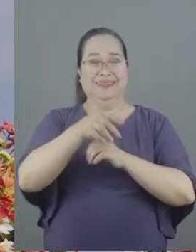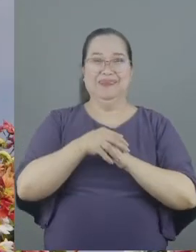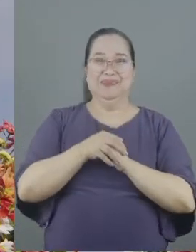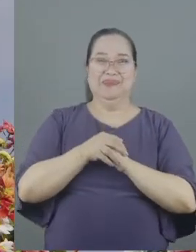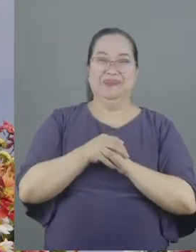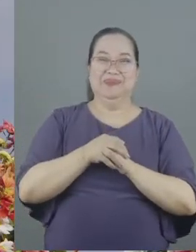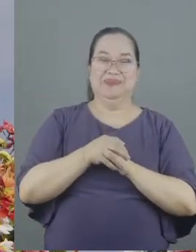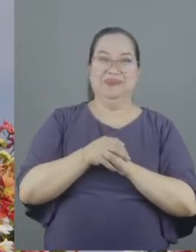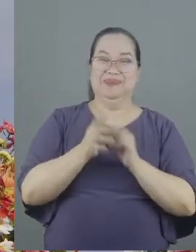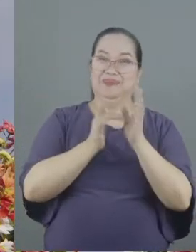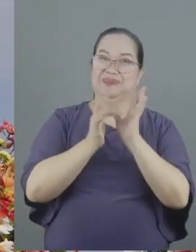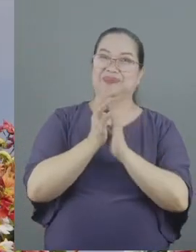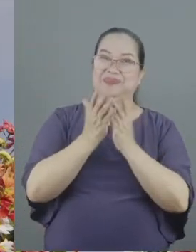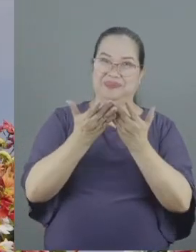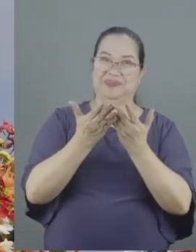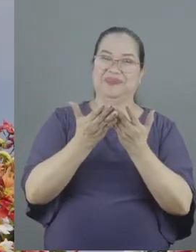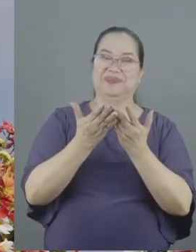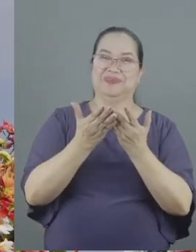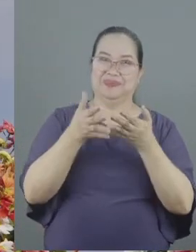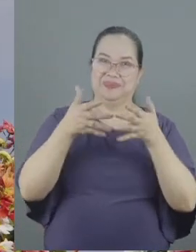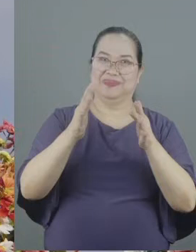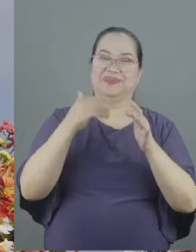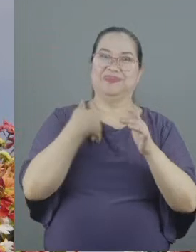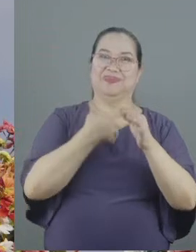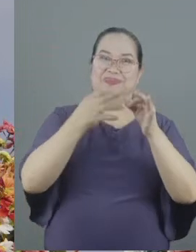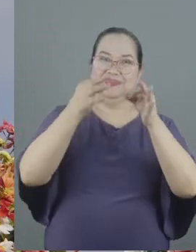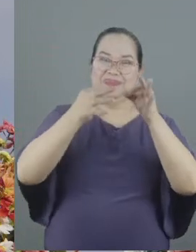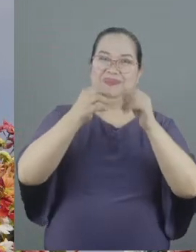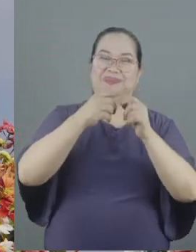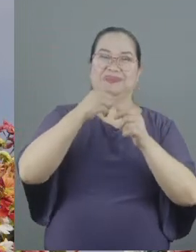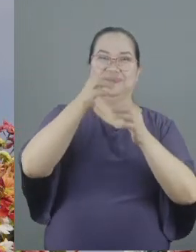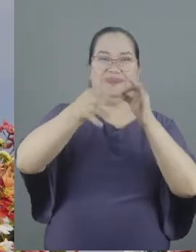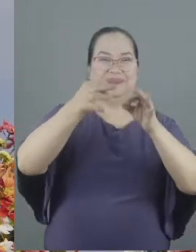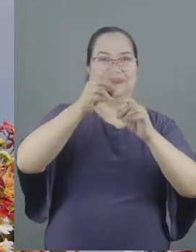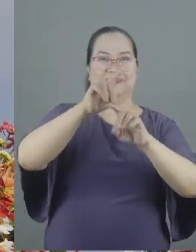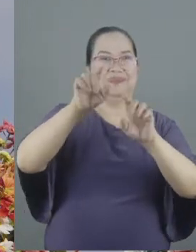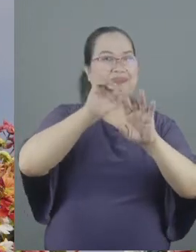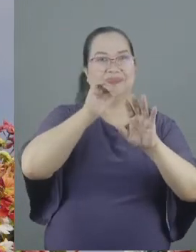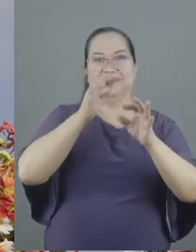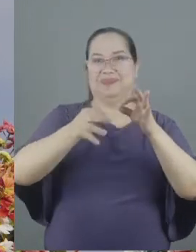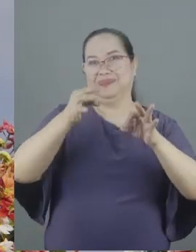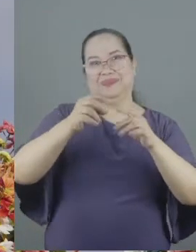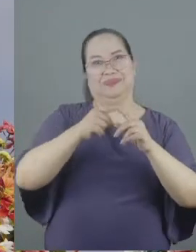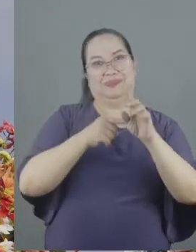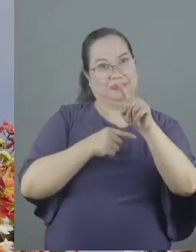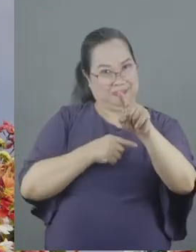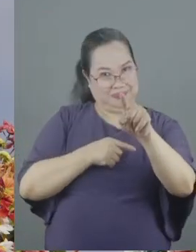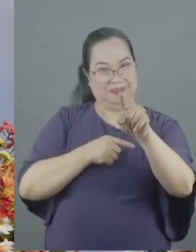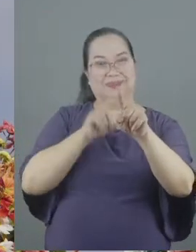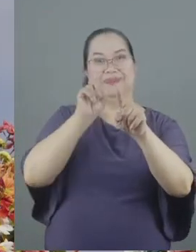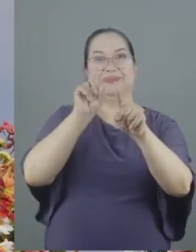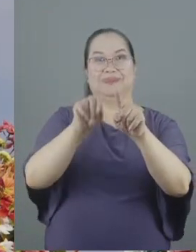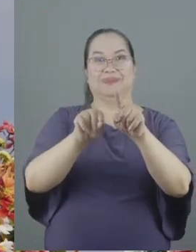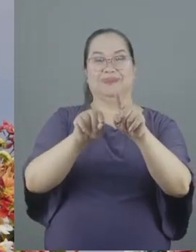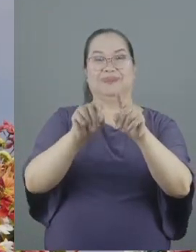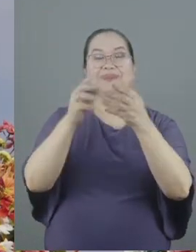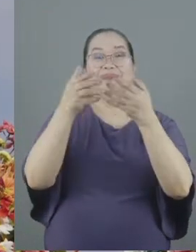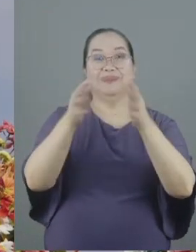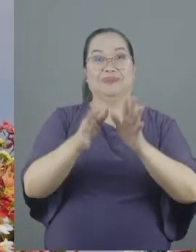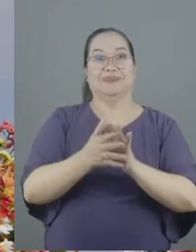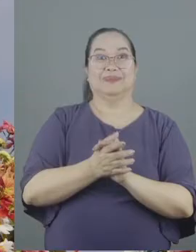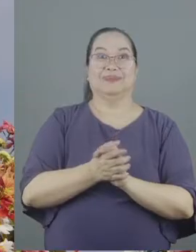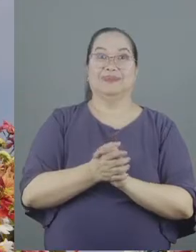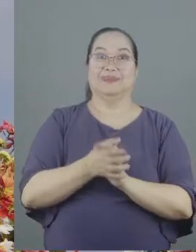the Bible allows us to judge in the same passage that says judge not that ye be not judged immediately after that